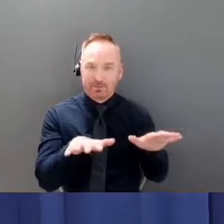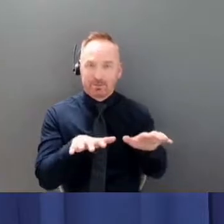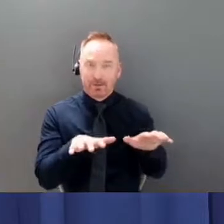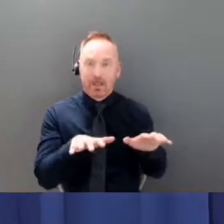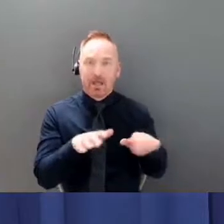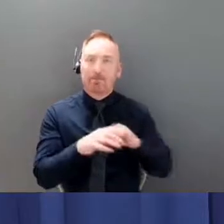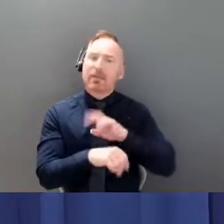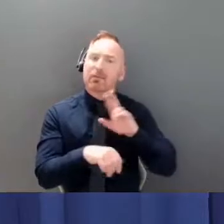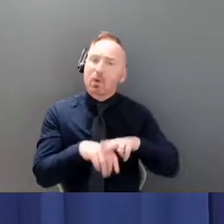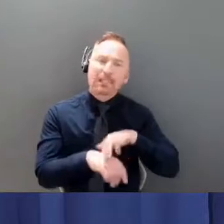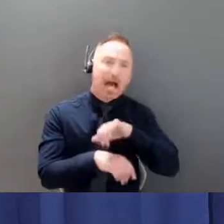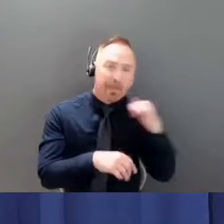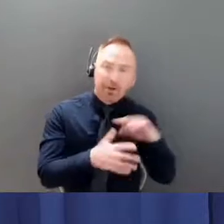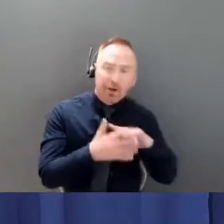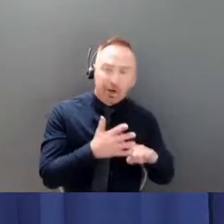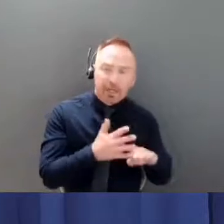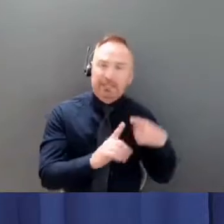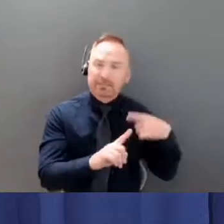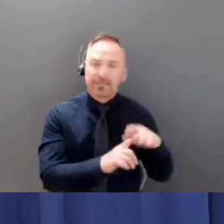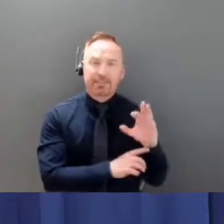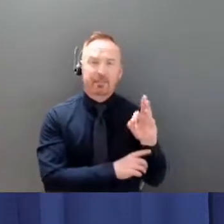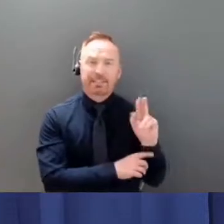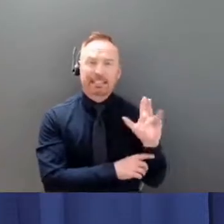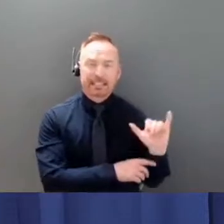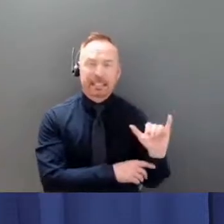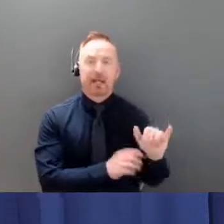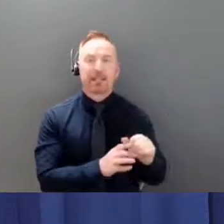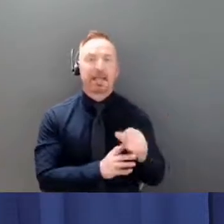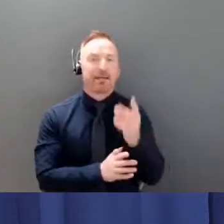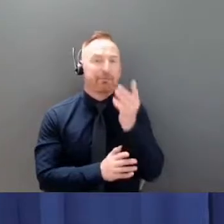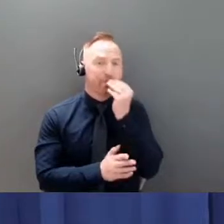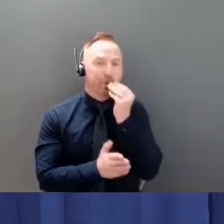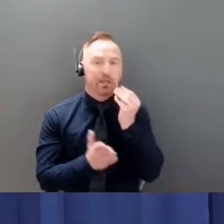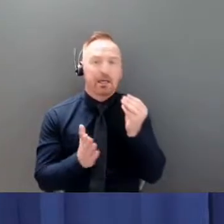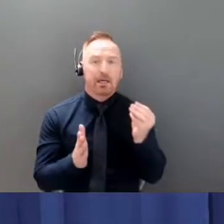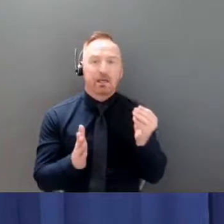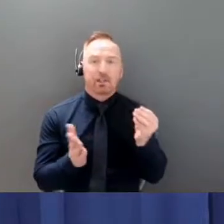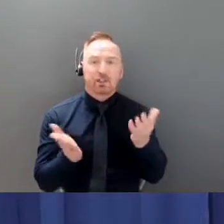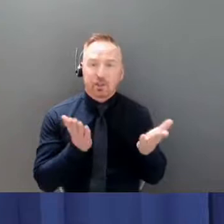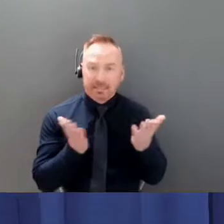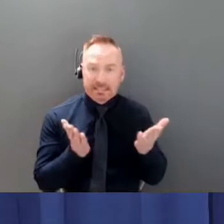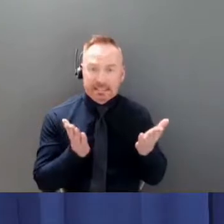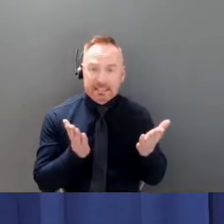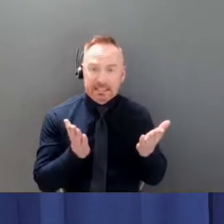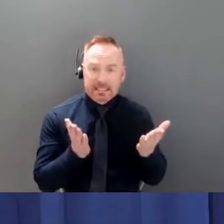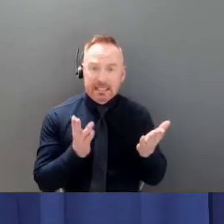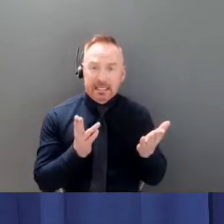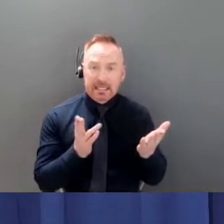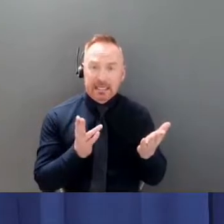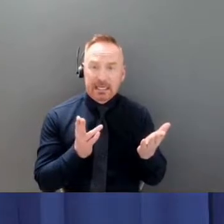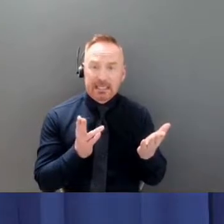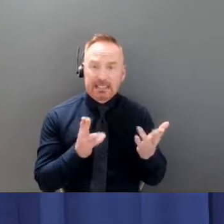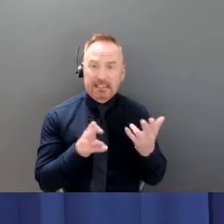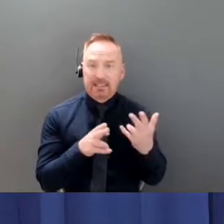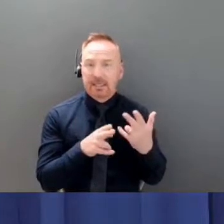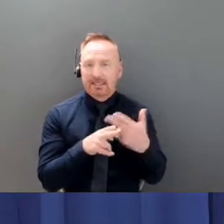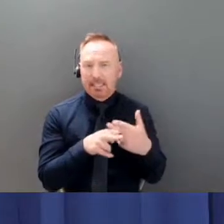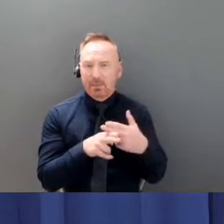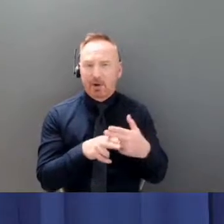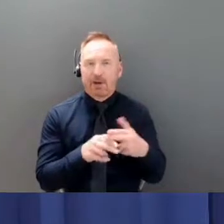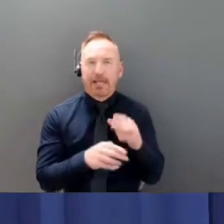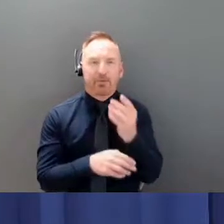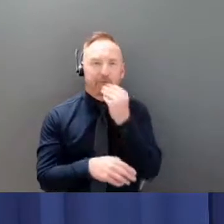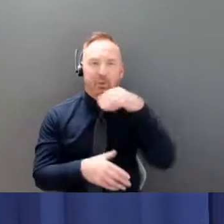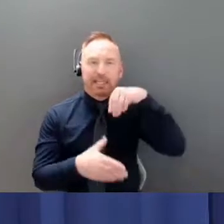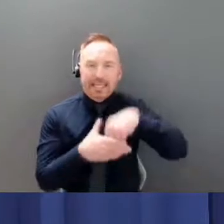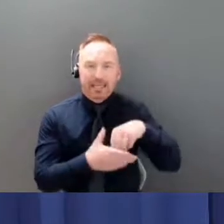are more sort of facility specific so for instance food serving is temporarily with um food in a bag um instead